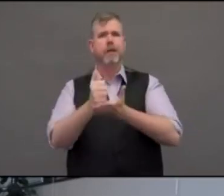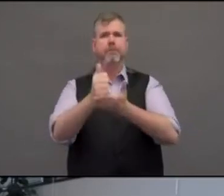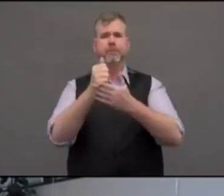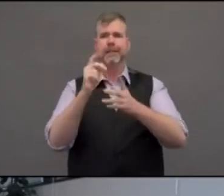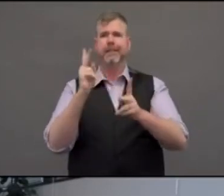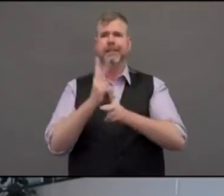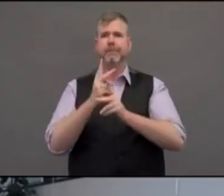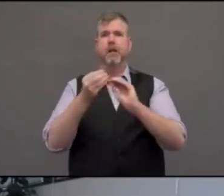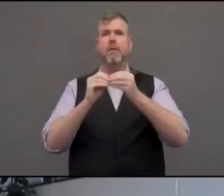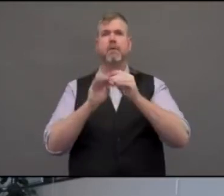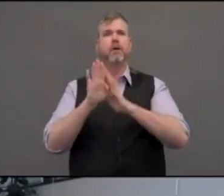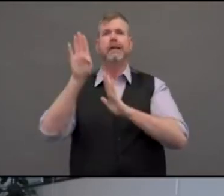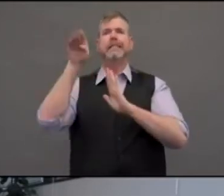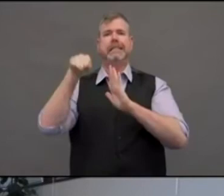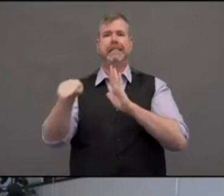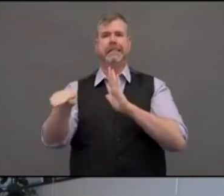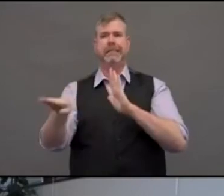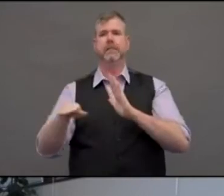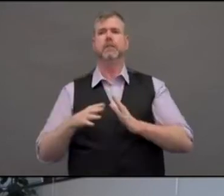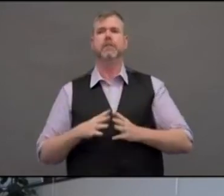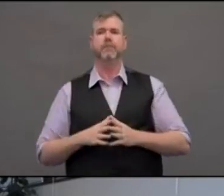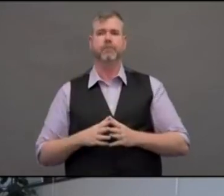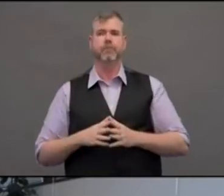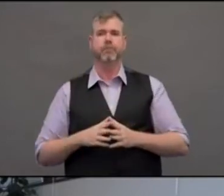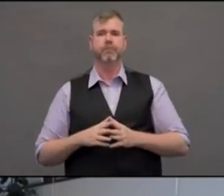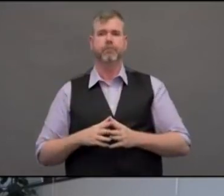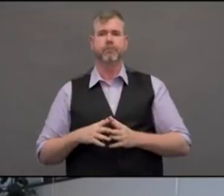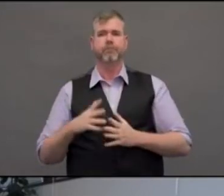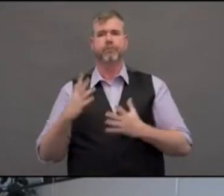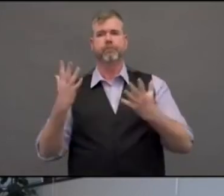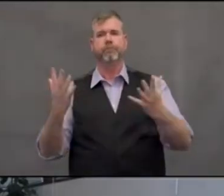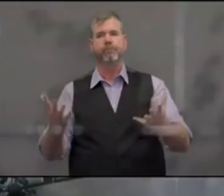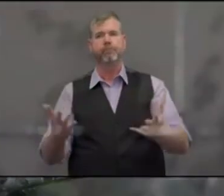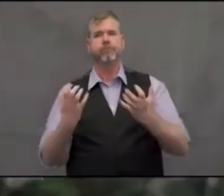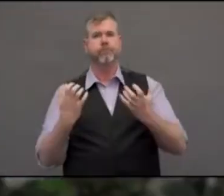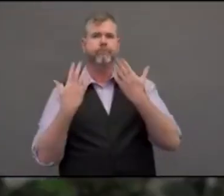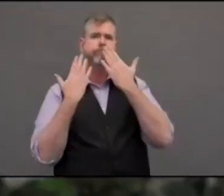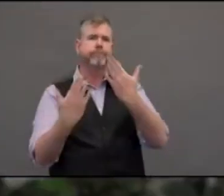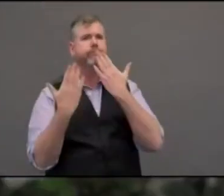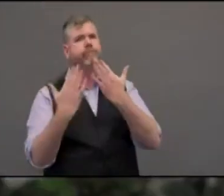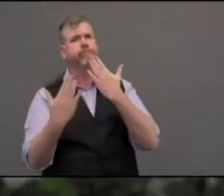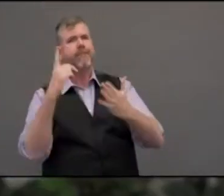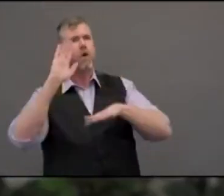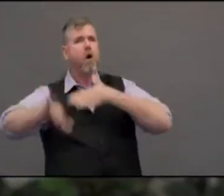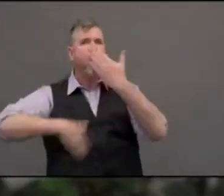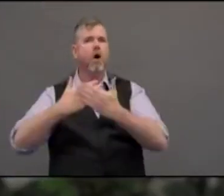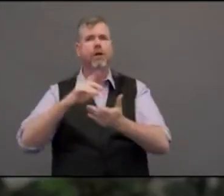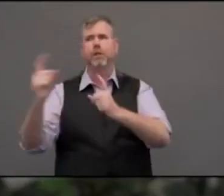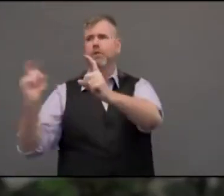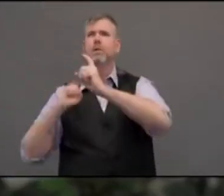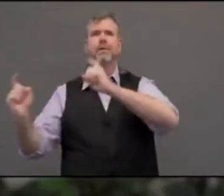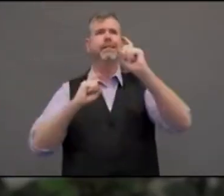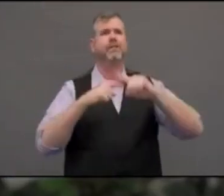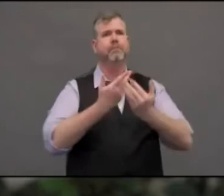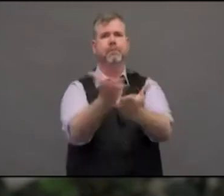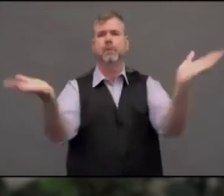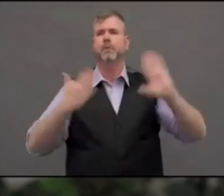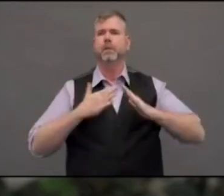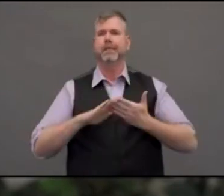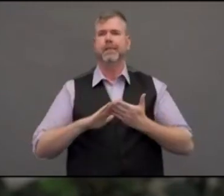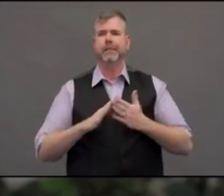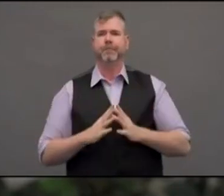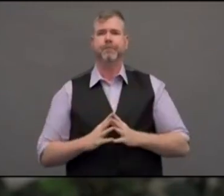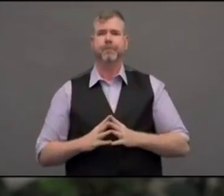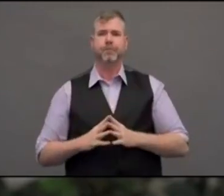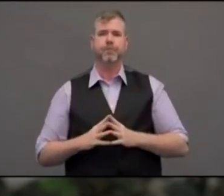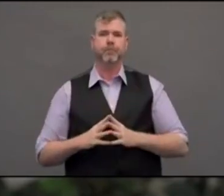communities for the tremendous sacrifices that have been made to date. I urge everyone to continue to listen